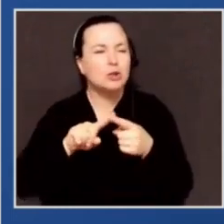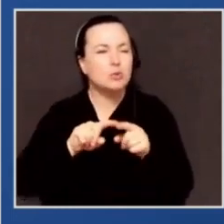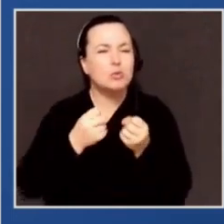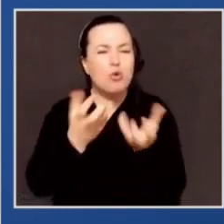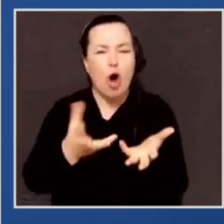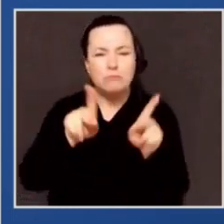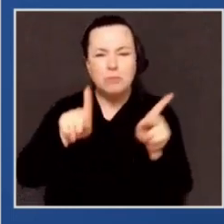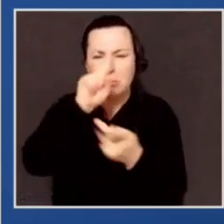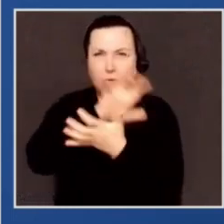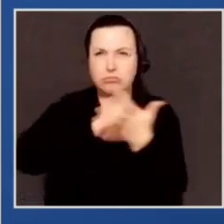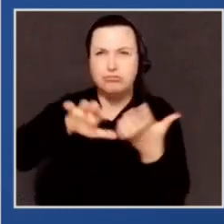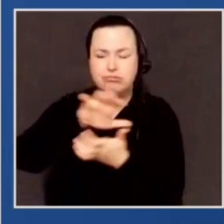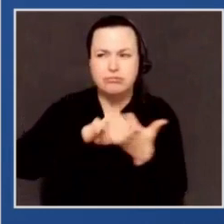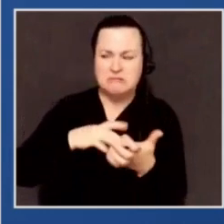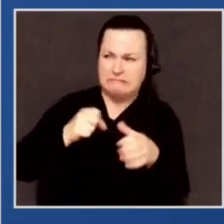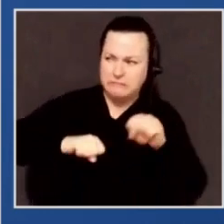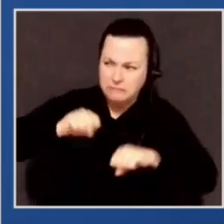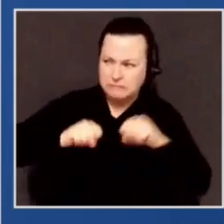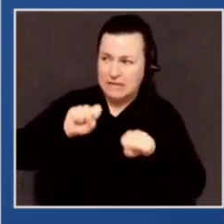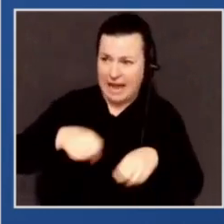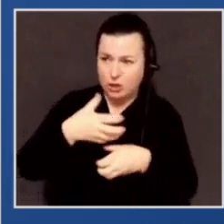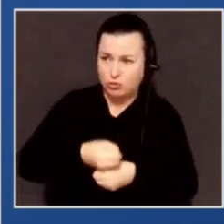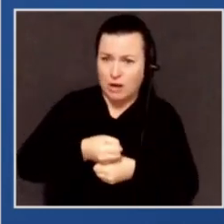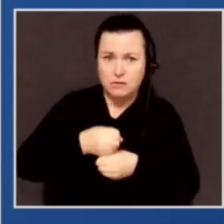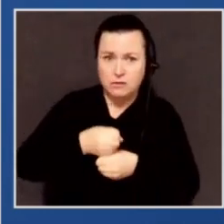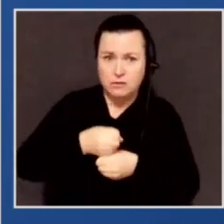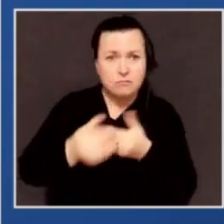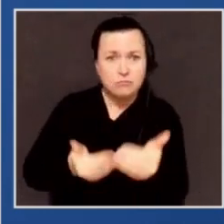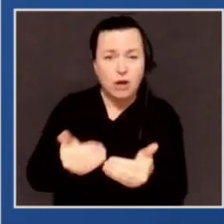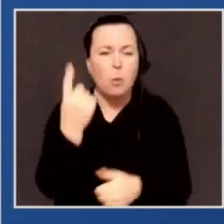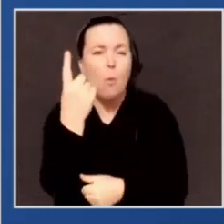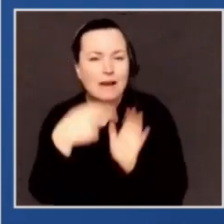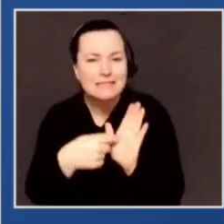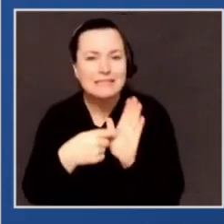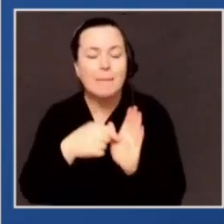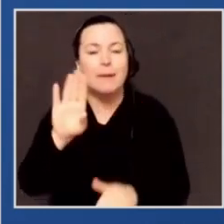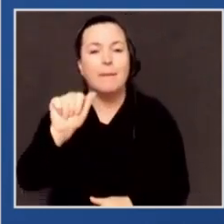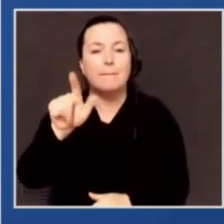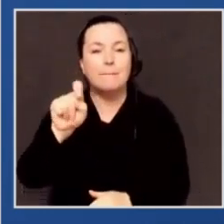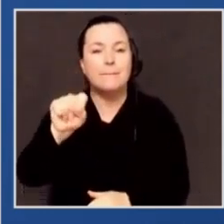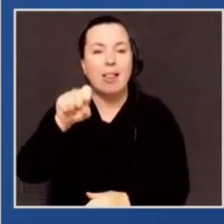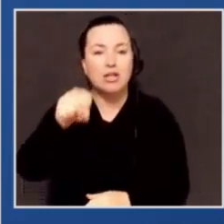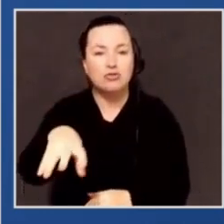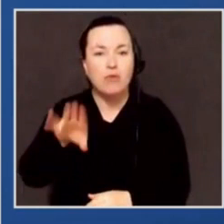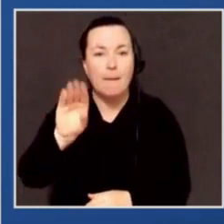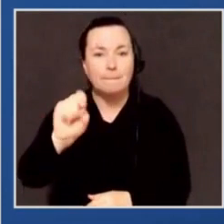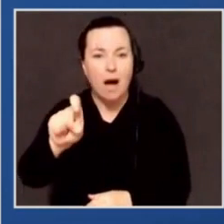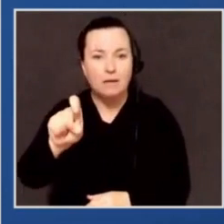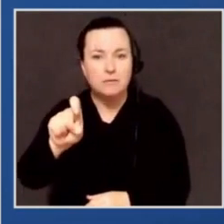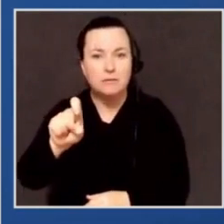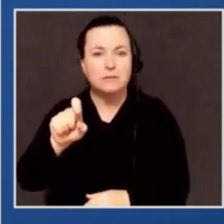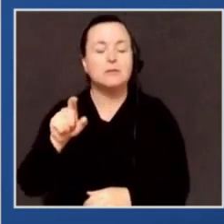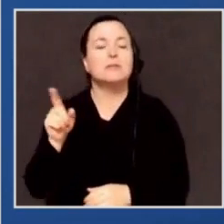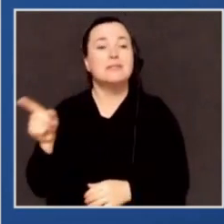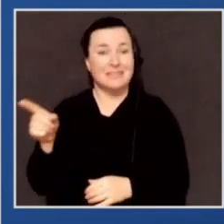But let me give you a few examples. Let's start with ballot drop boxes. The Republicans have attempted to claim in both federal and